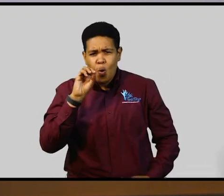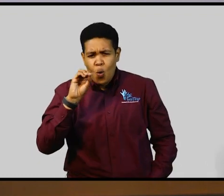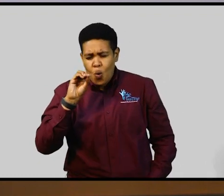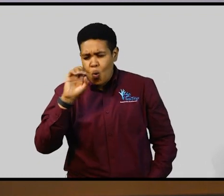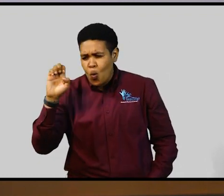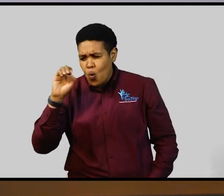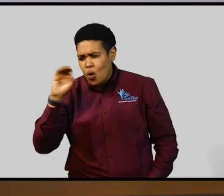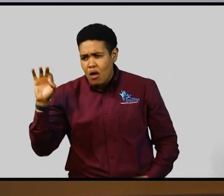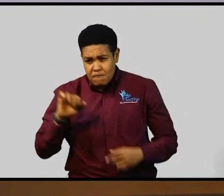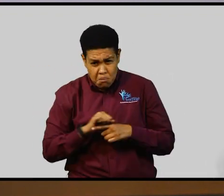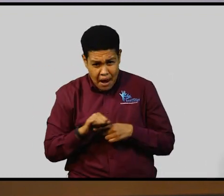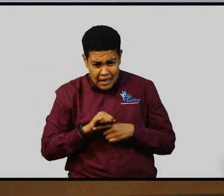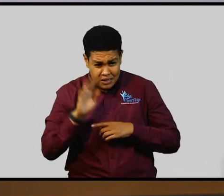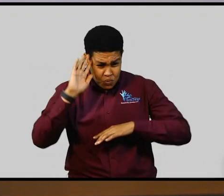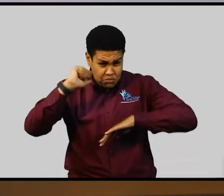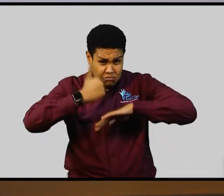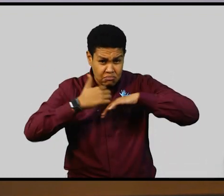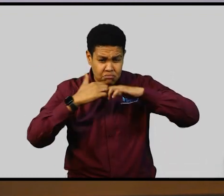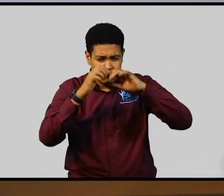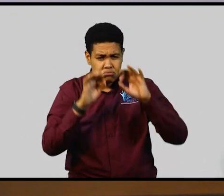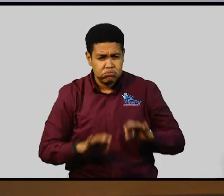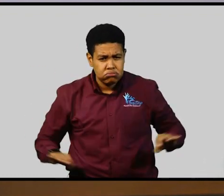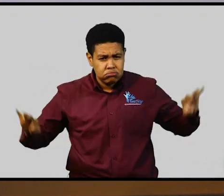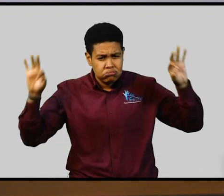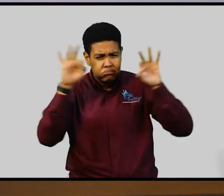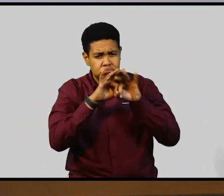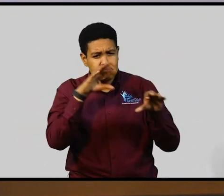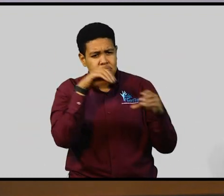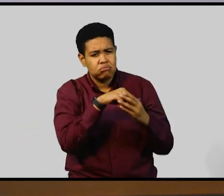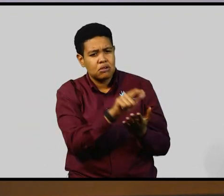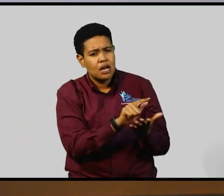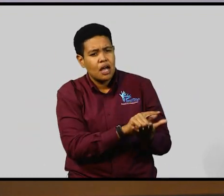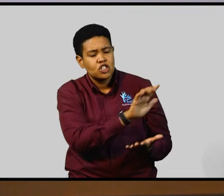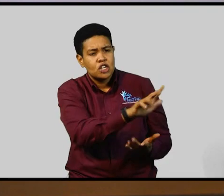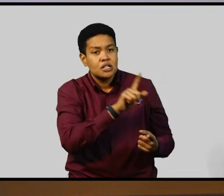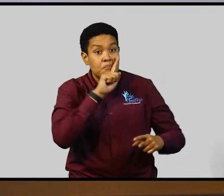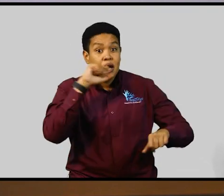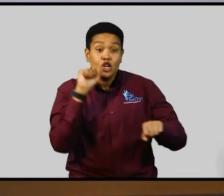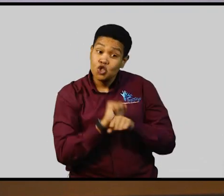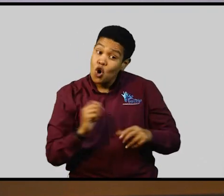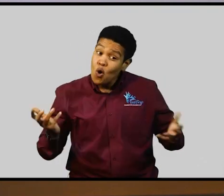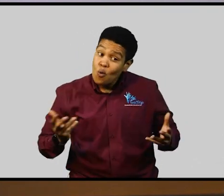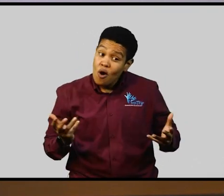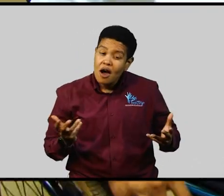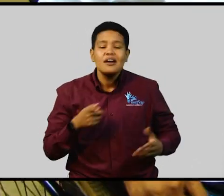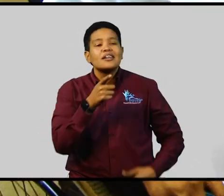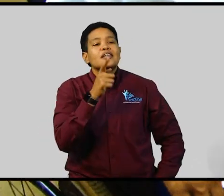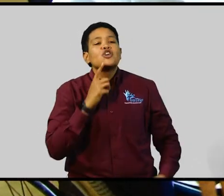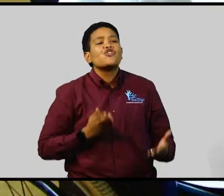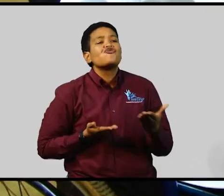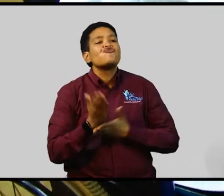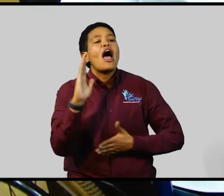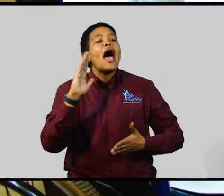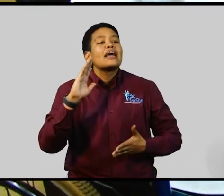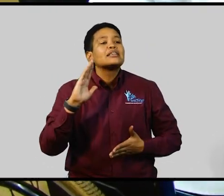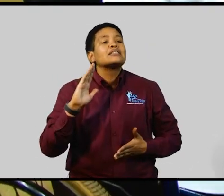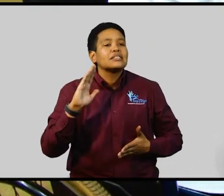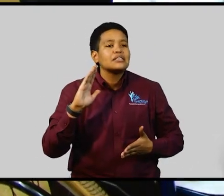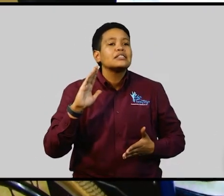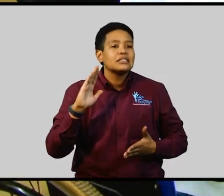of practice that will form a critical part of the legislation to make sure that the rights